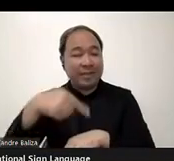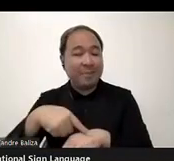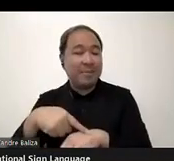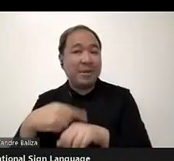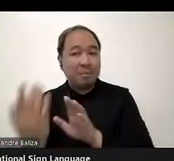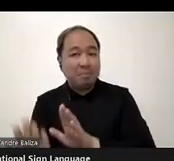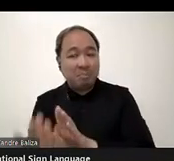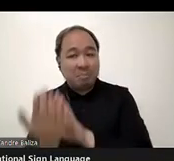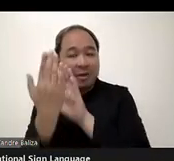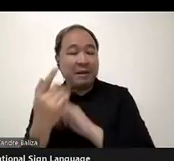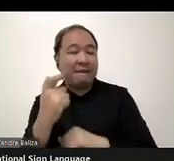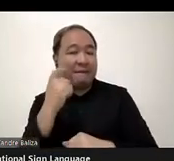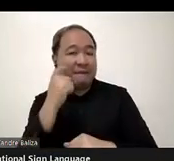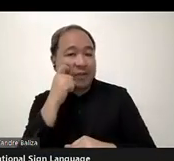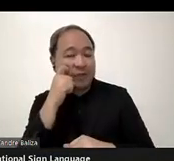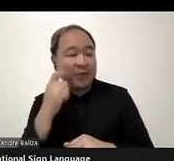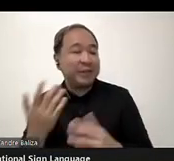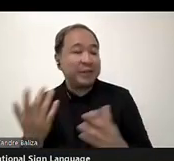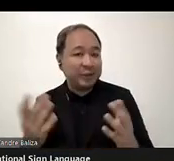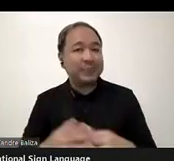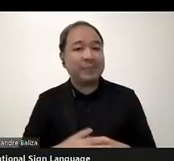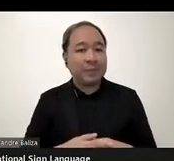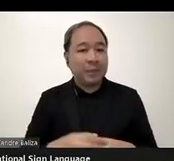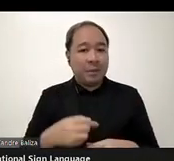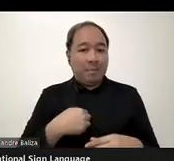my role, uh, um,